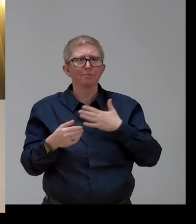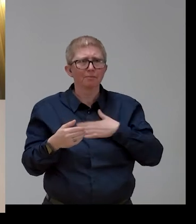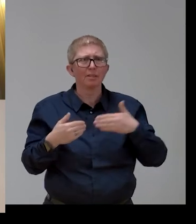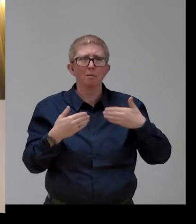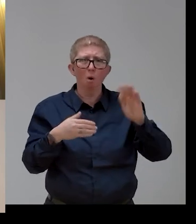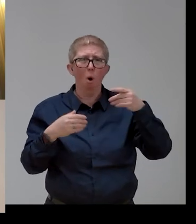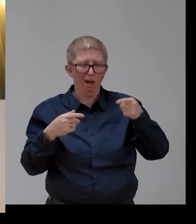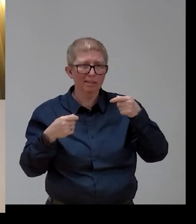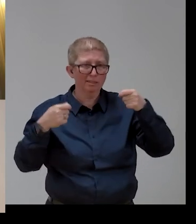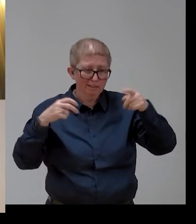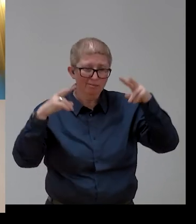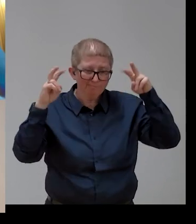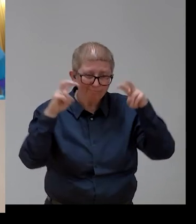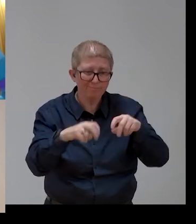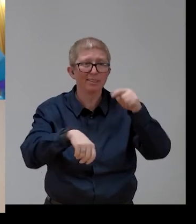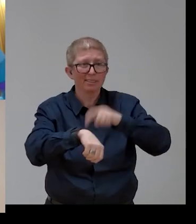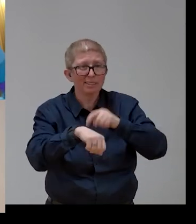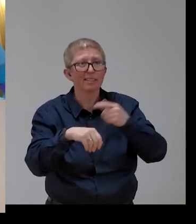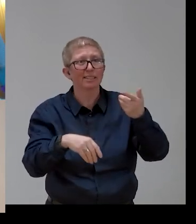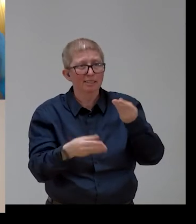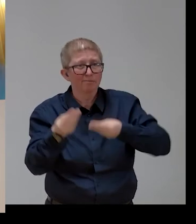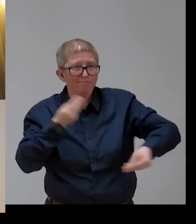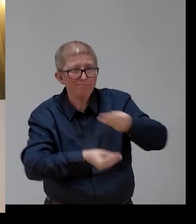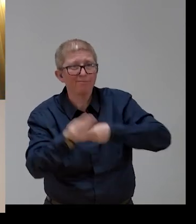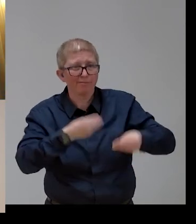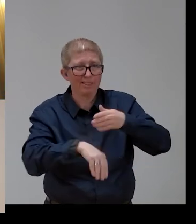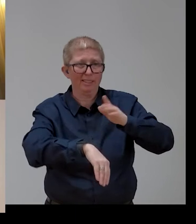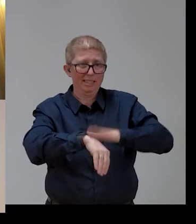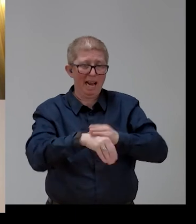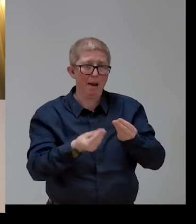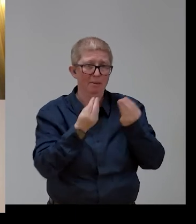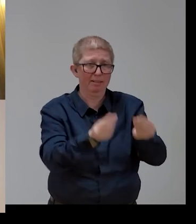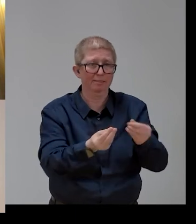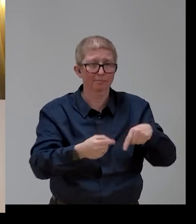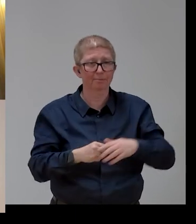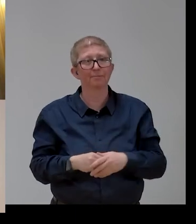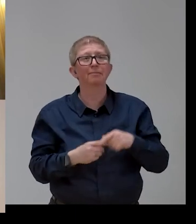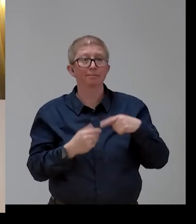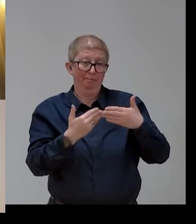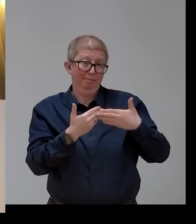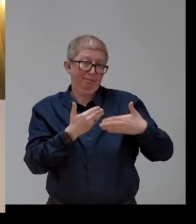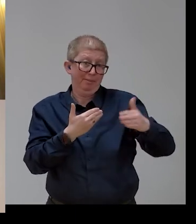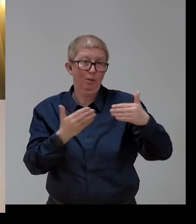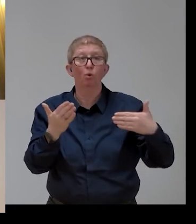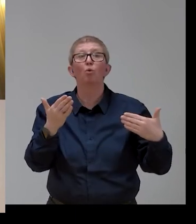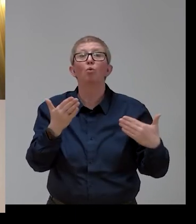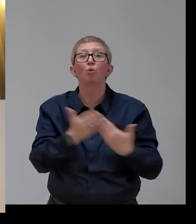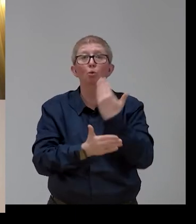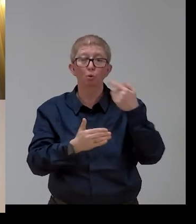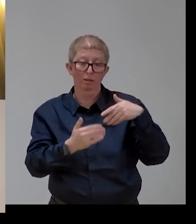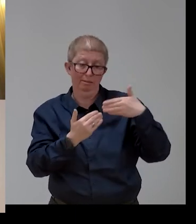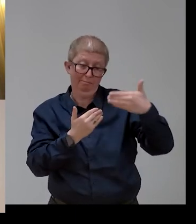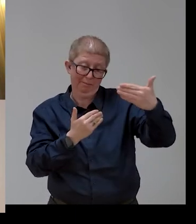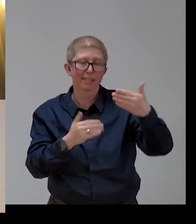semester. Of course, we are coming soon with a new disability strategy. And while I